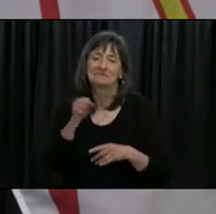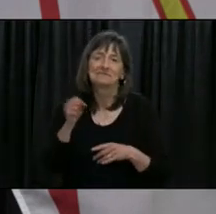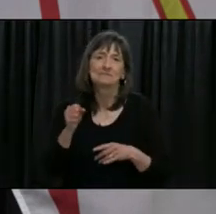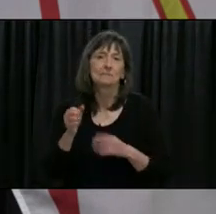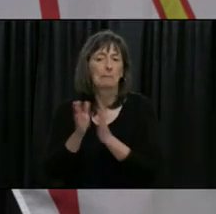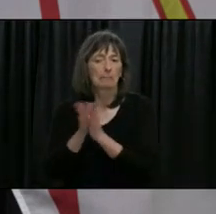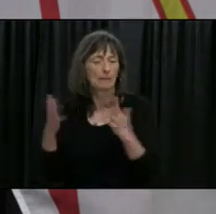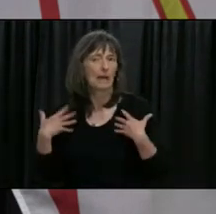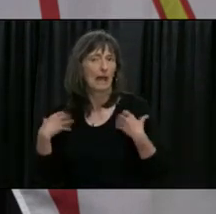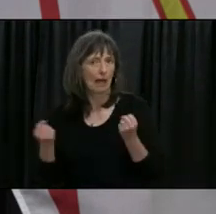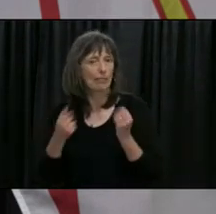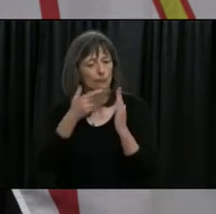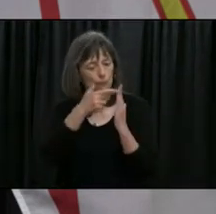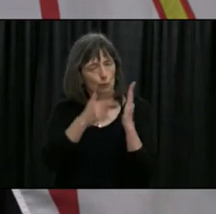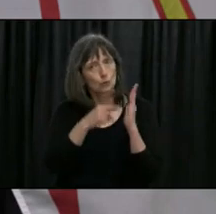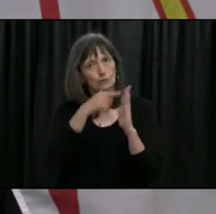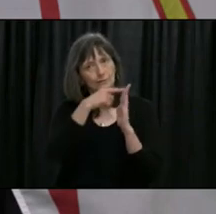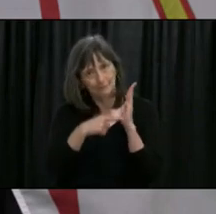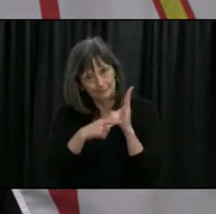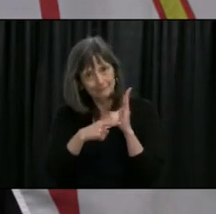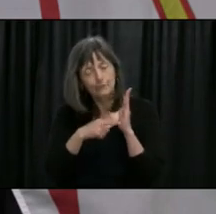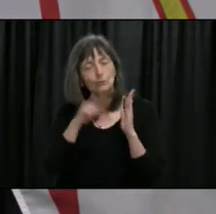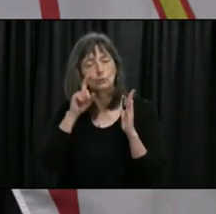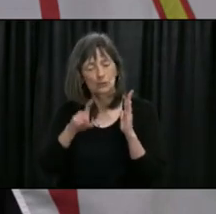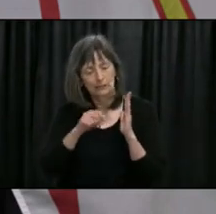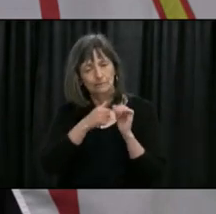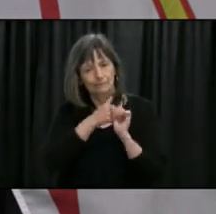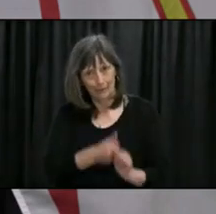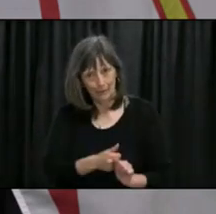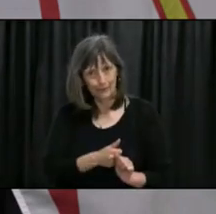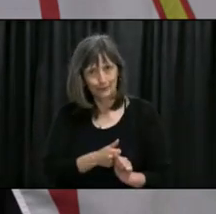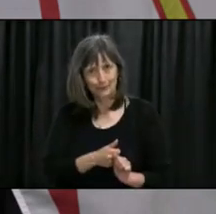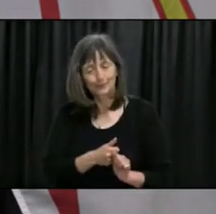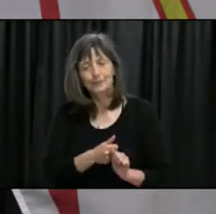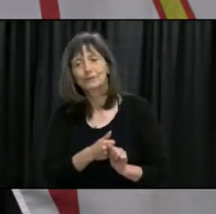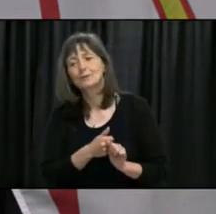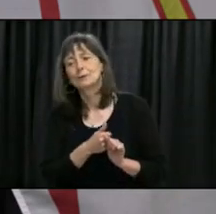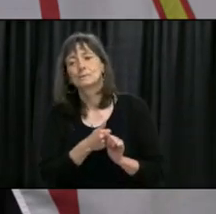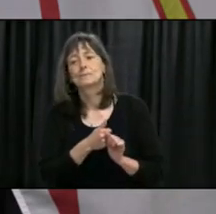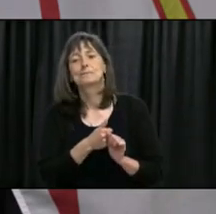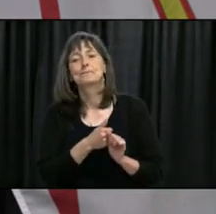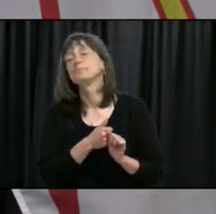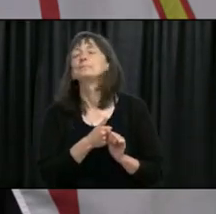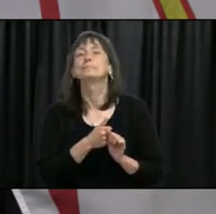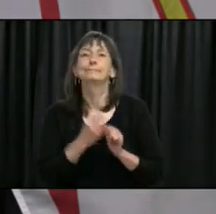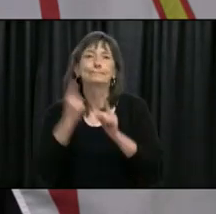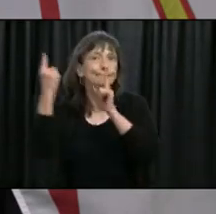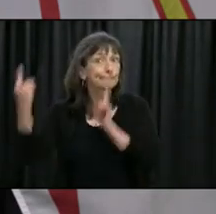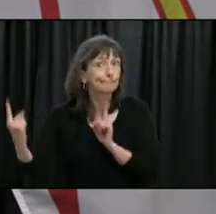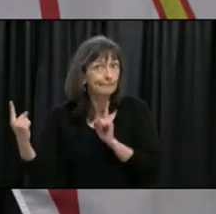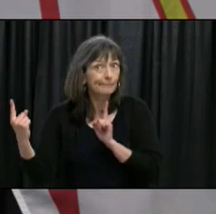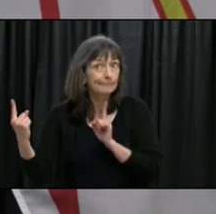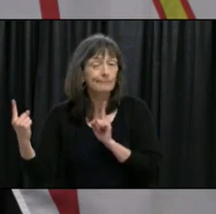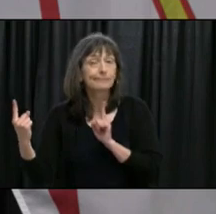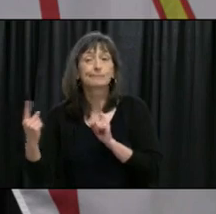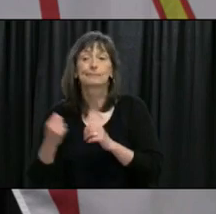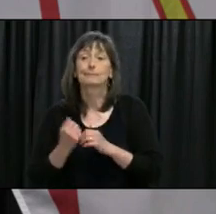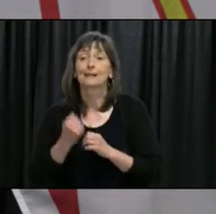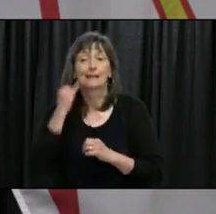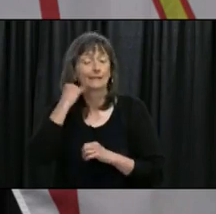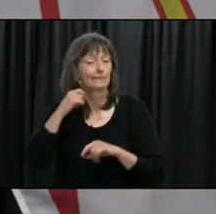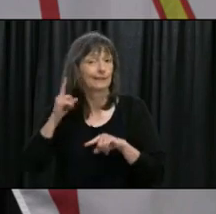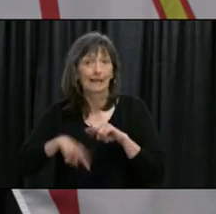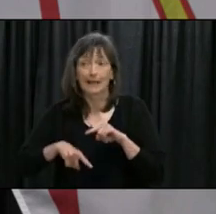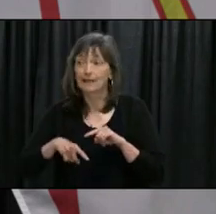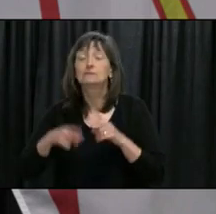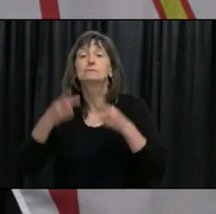public health measures that we talk about those personal public health measures so you know maintain physical distancing if you can't put on